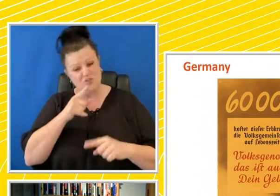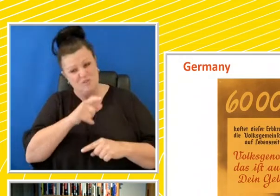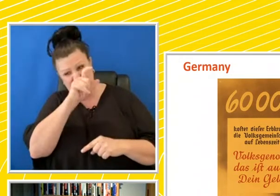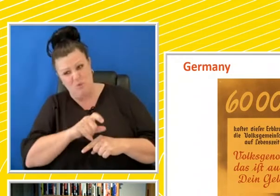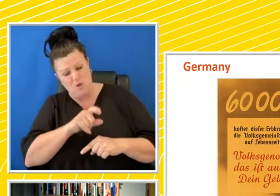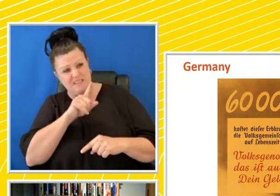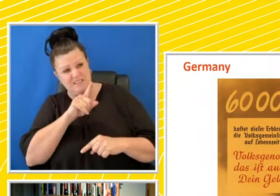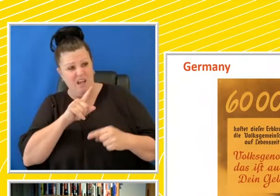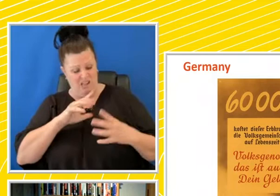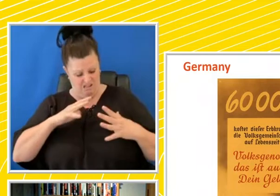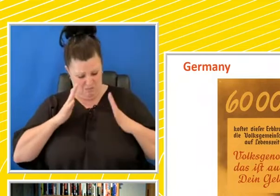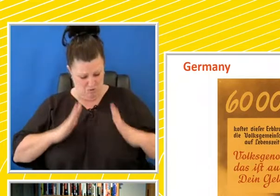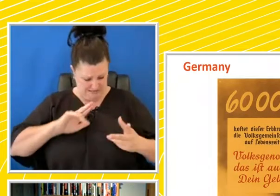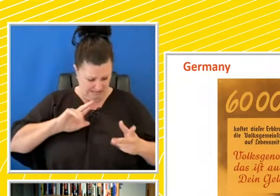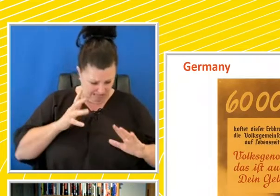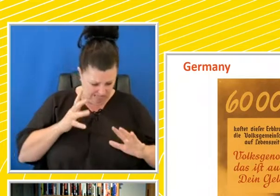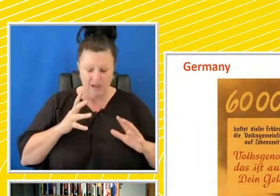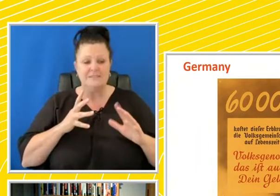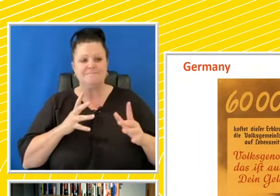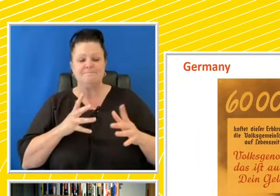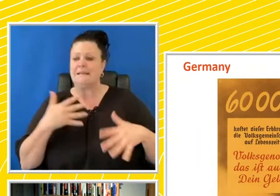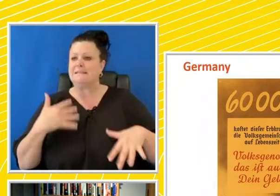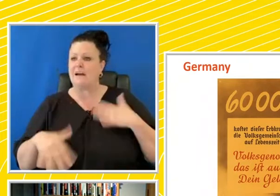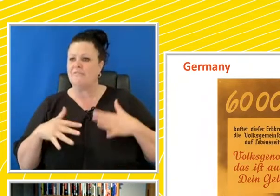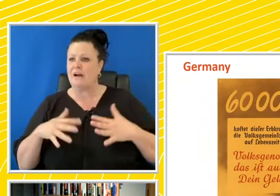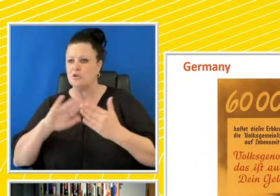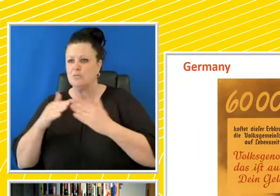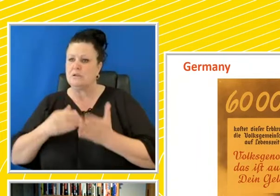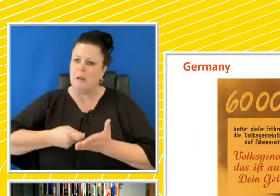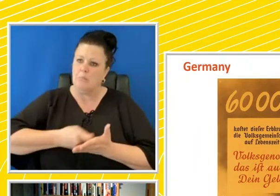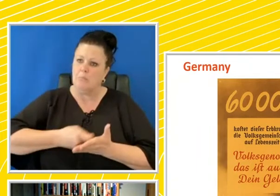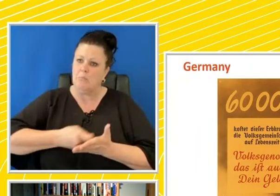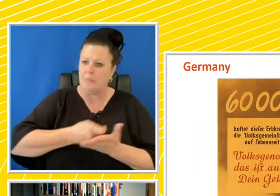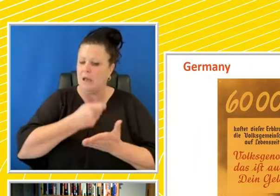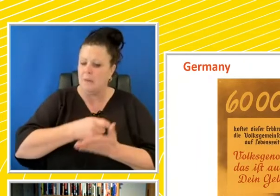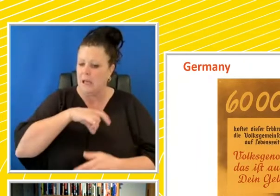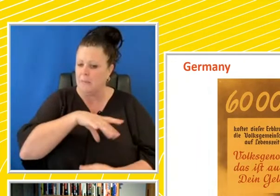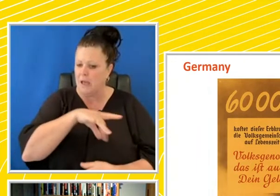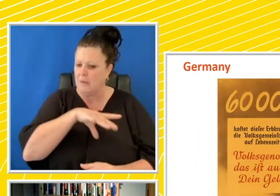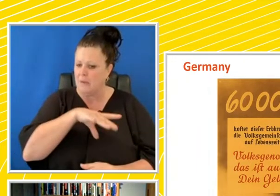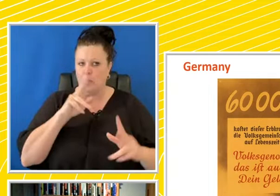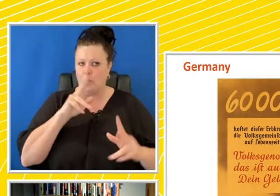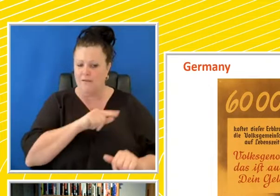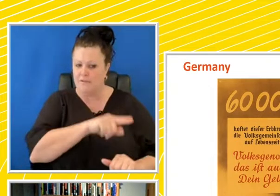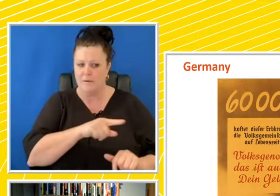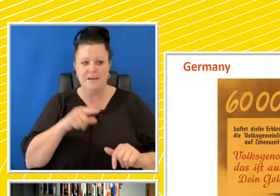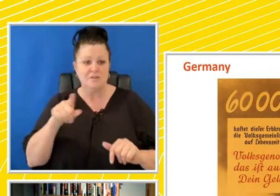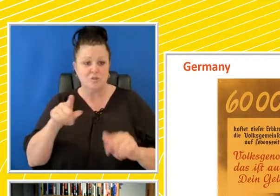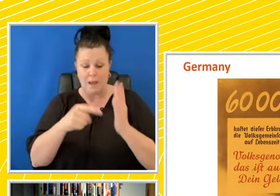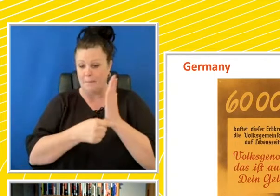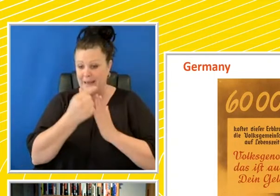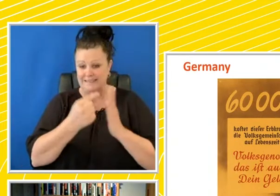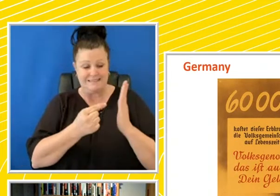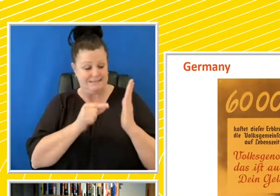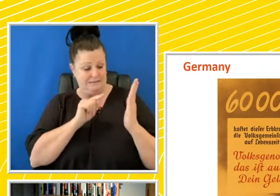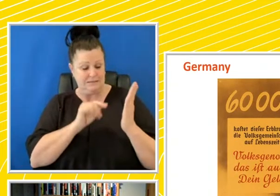costs the community during his lifetime. Fellow citizen, that is your money too. Encouragement to read a magazine that's published by the